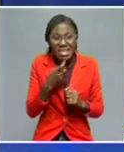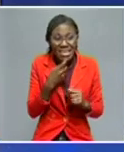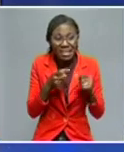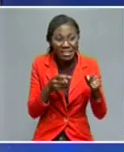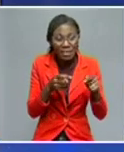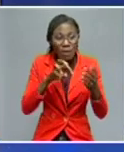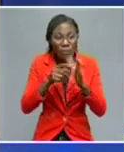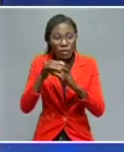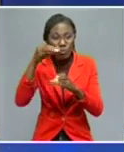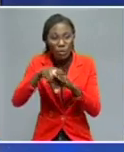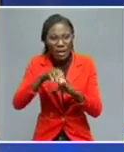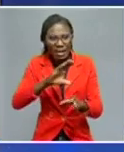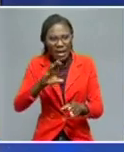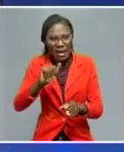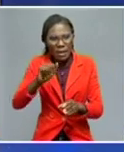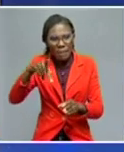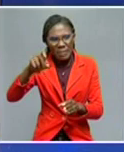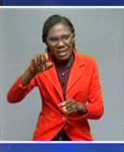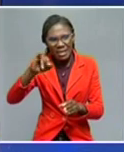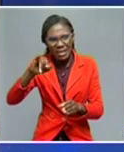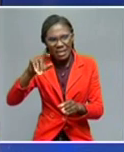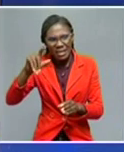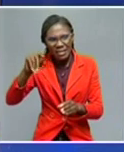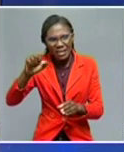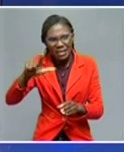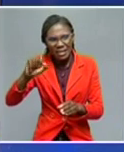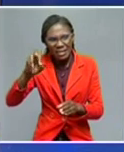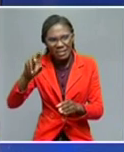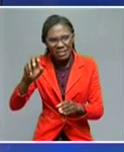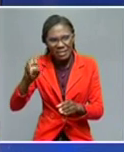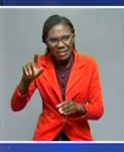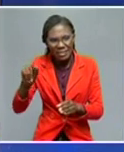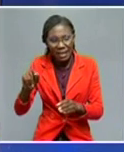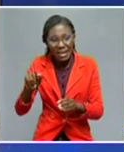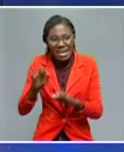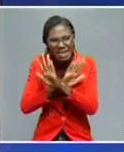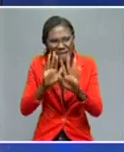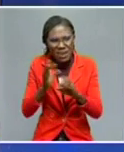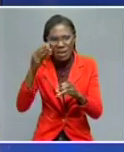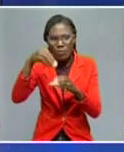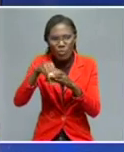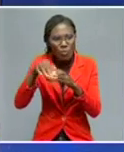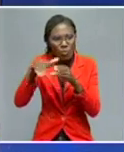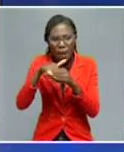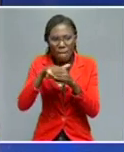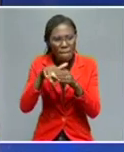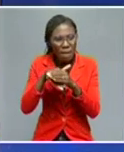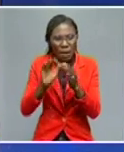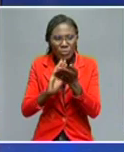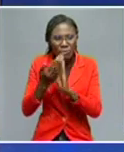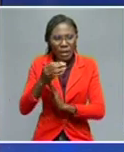country, has never been a member of NATO. And they observed what they call